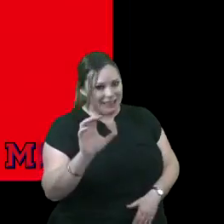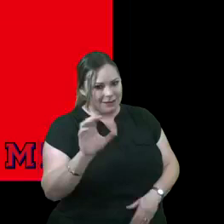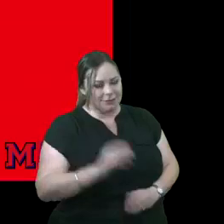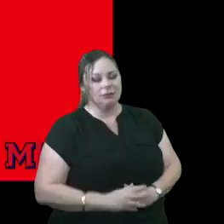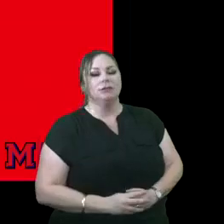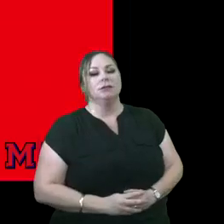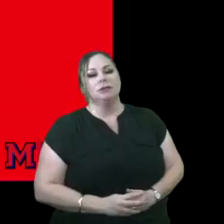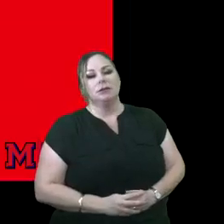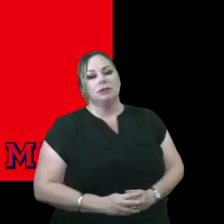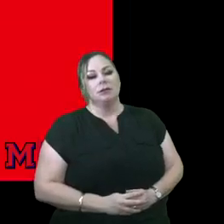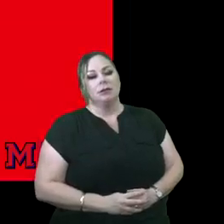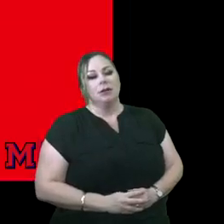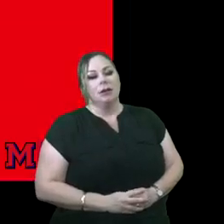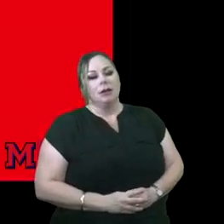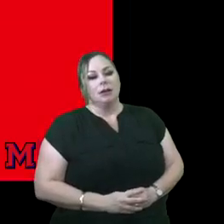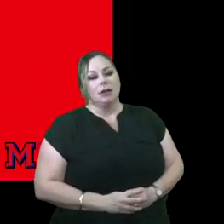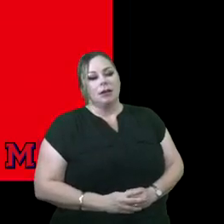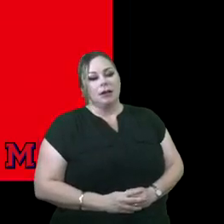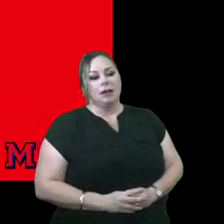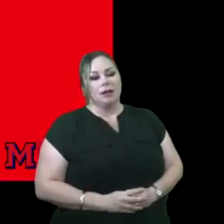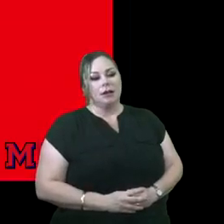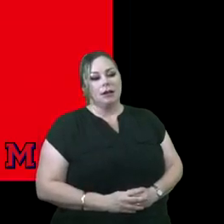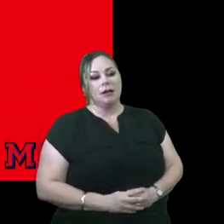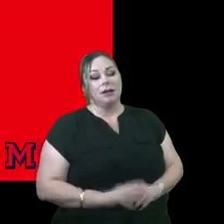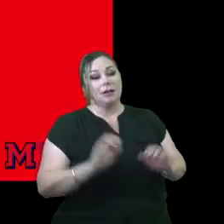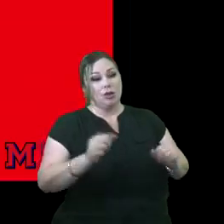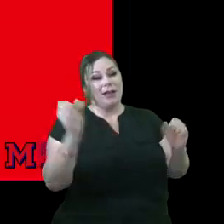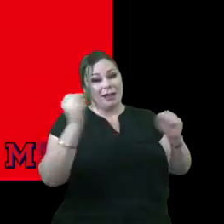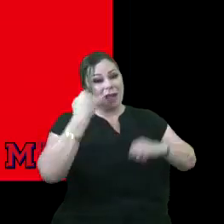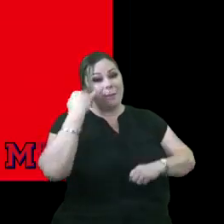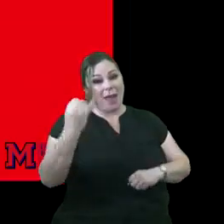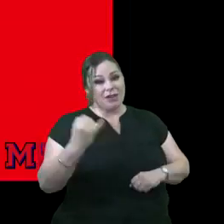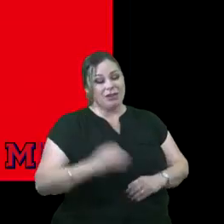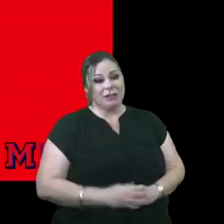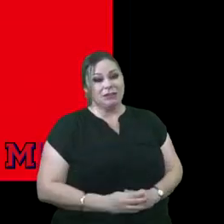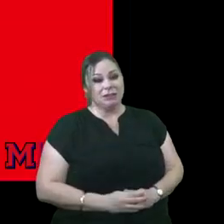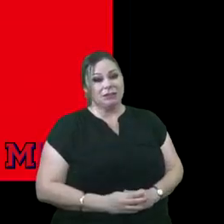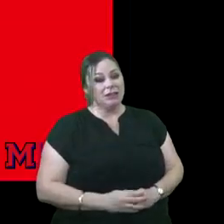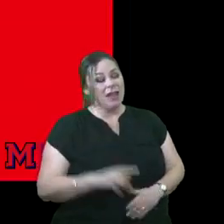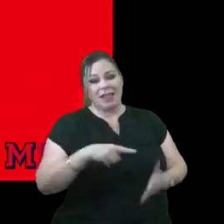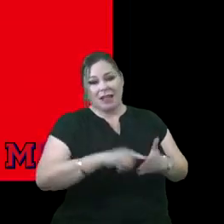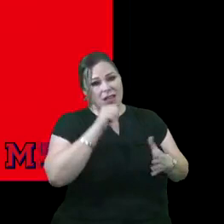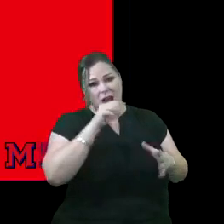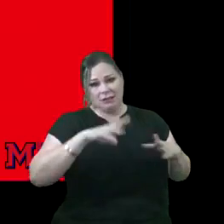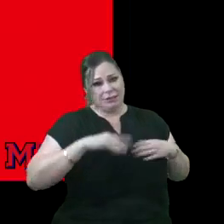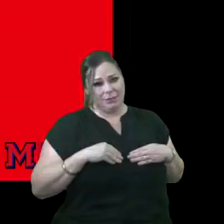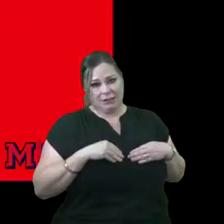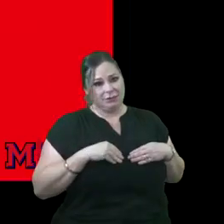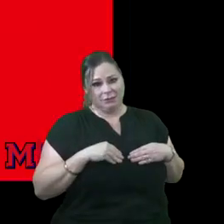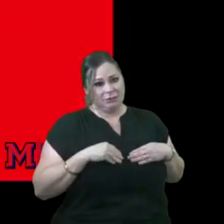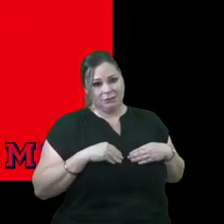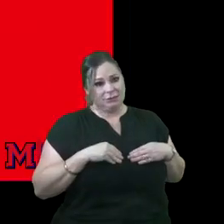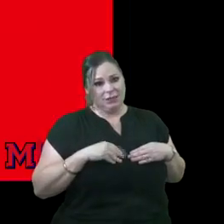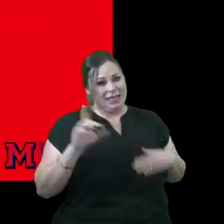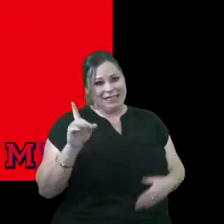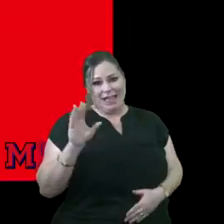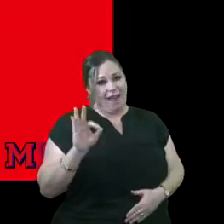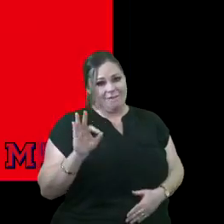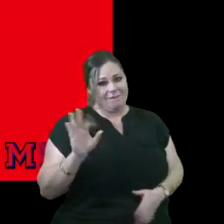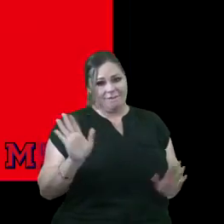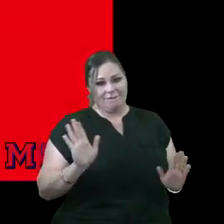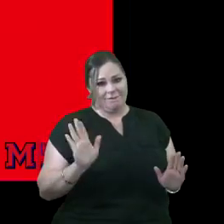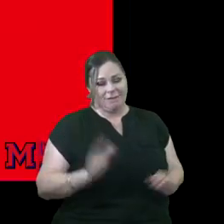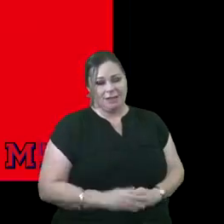And as you can imagine that we are not accepting of D and F rated